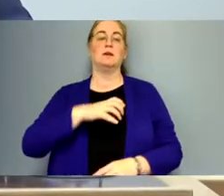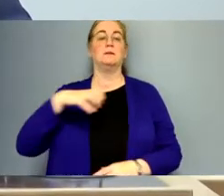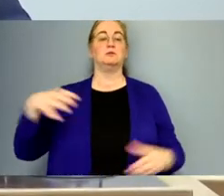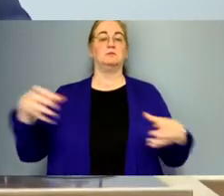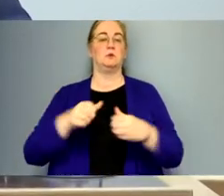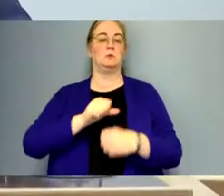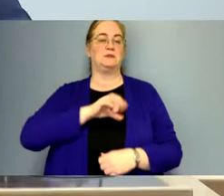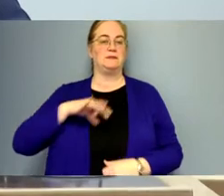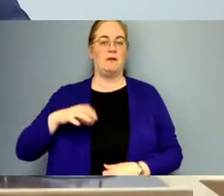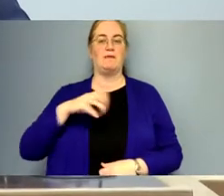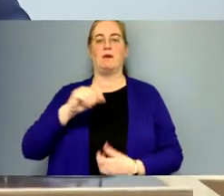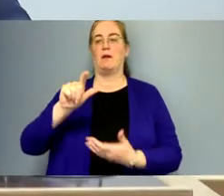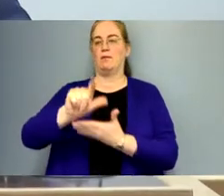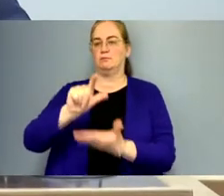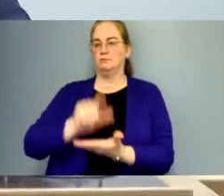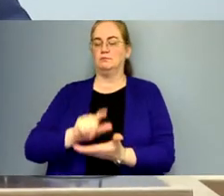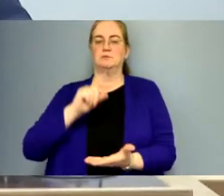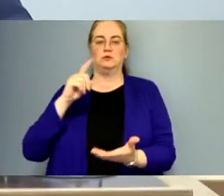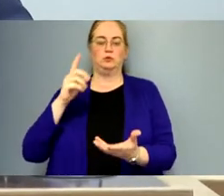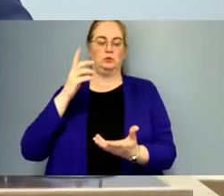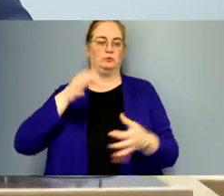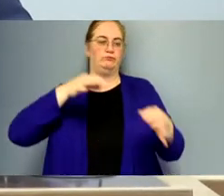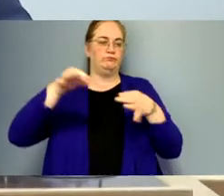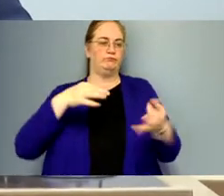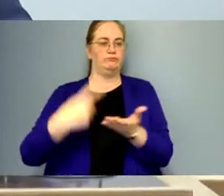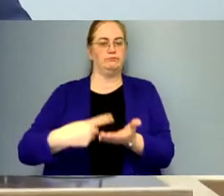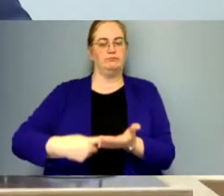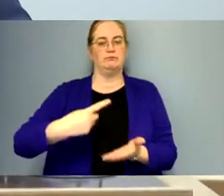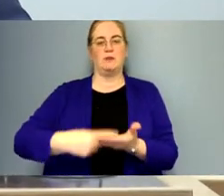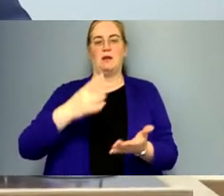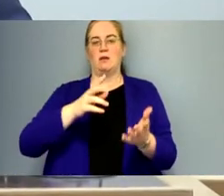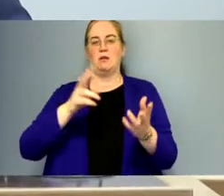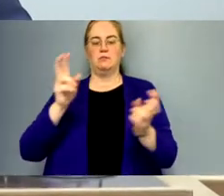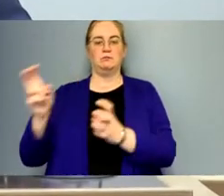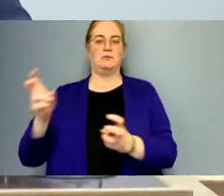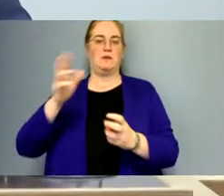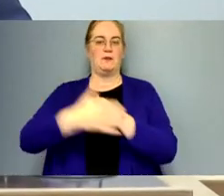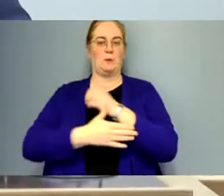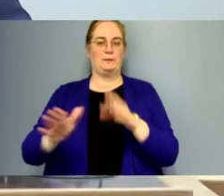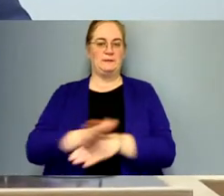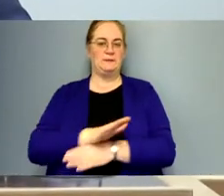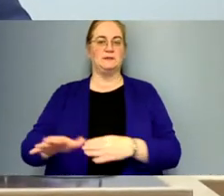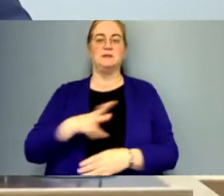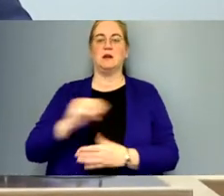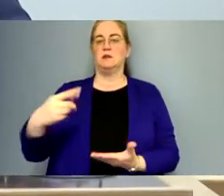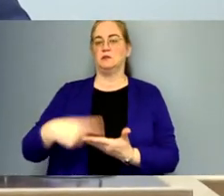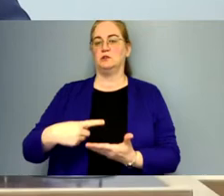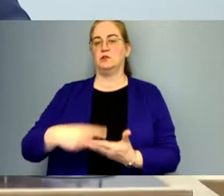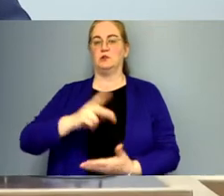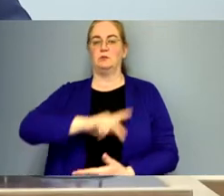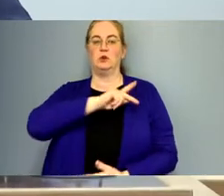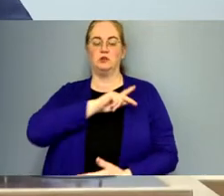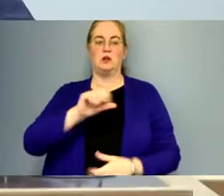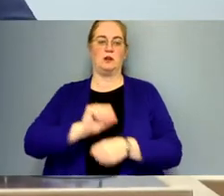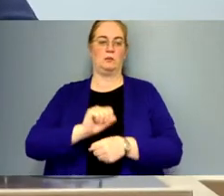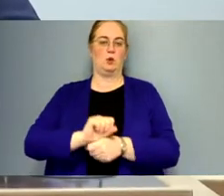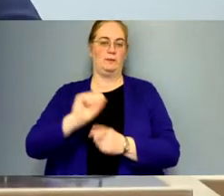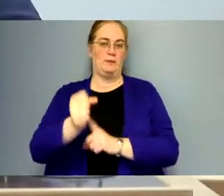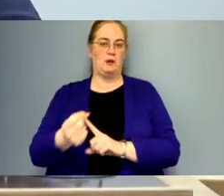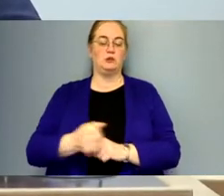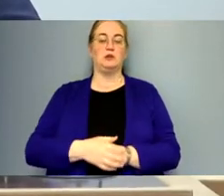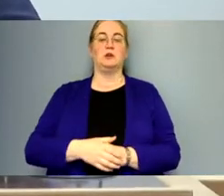met with staff and legal counsel to receive information on a variety of items of county business and to discuss personnel and employment matters,